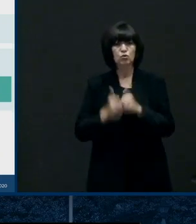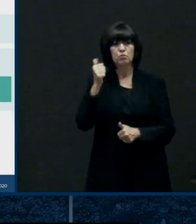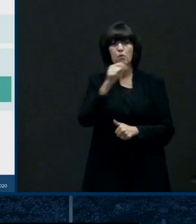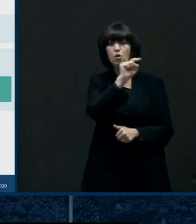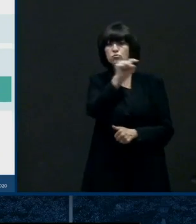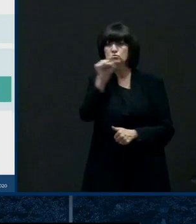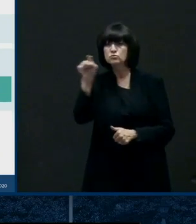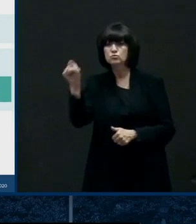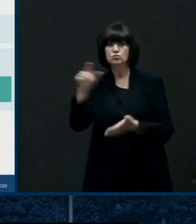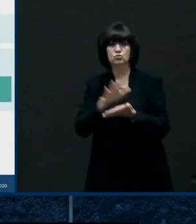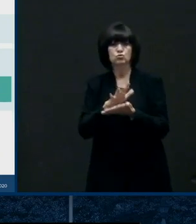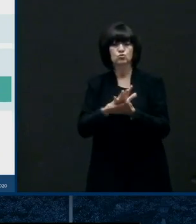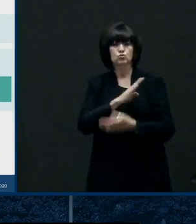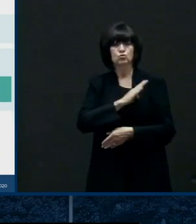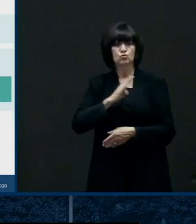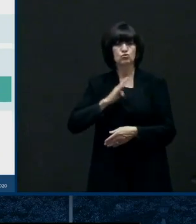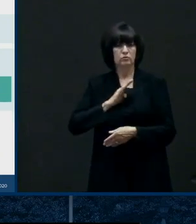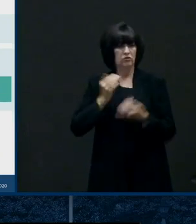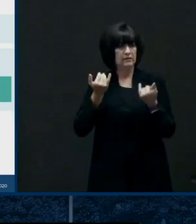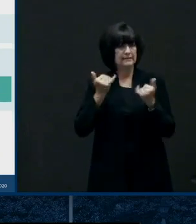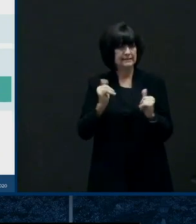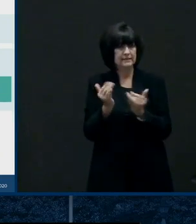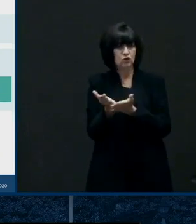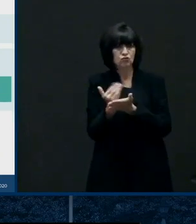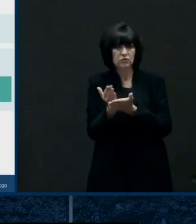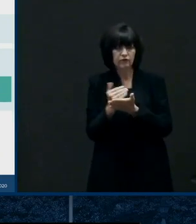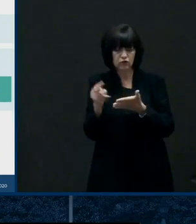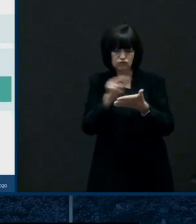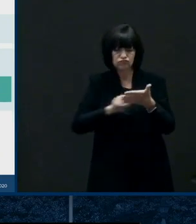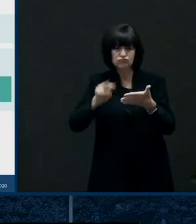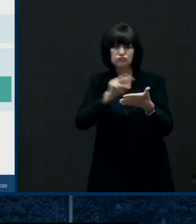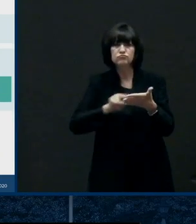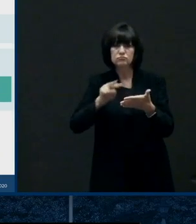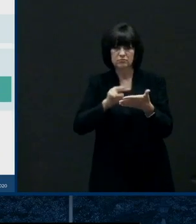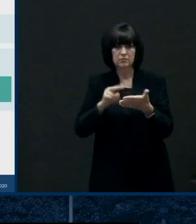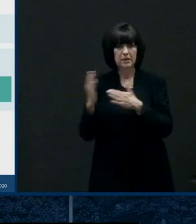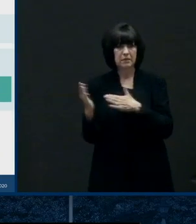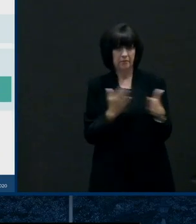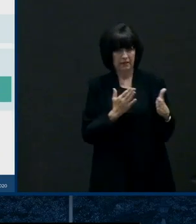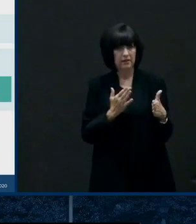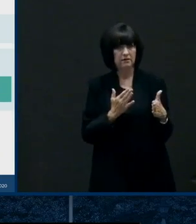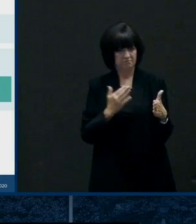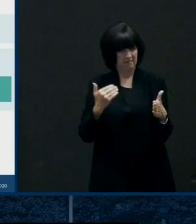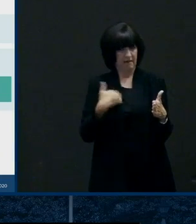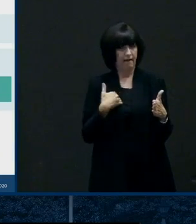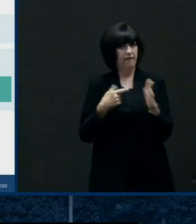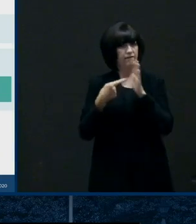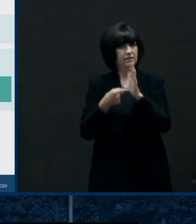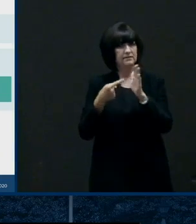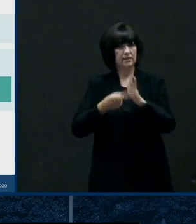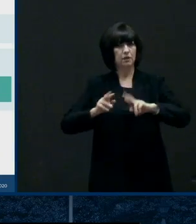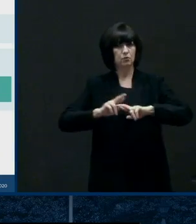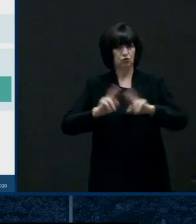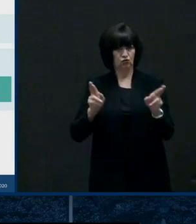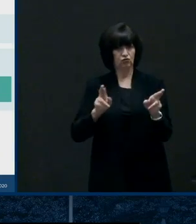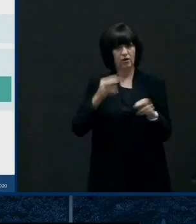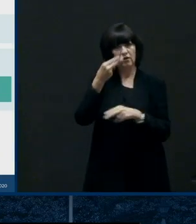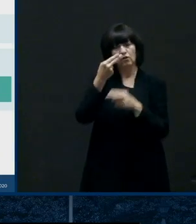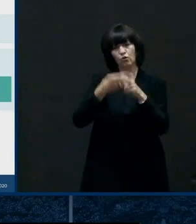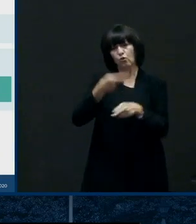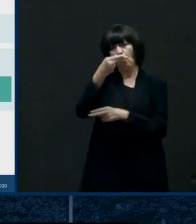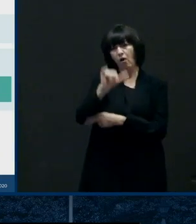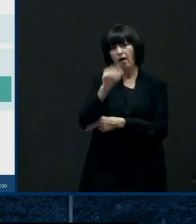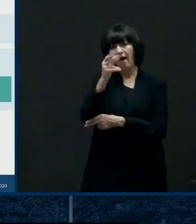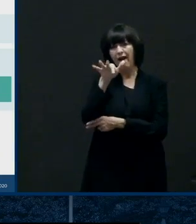still in the process of reviewing those plans we do have an example of a hybrid plan that has been improved